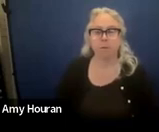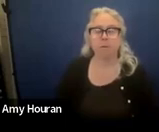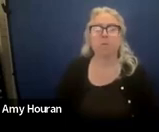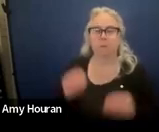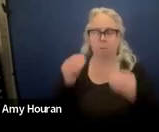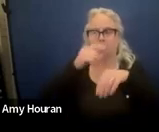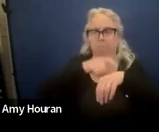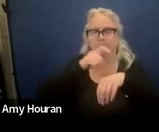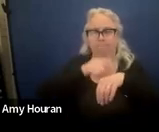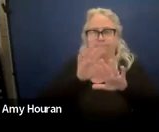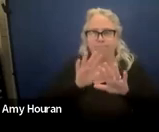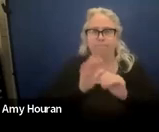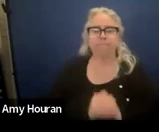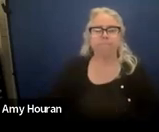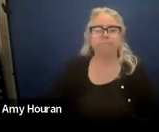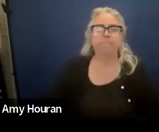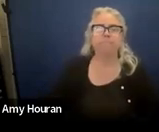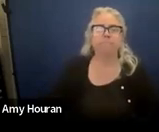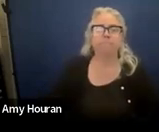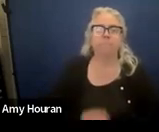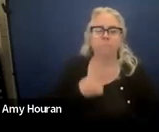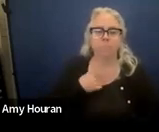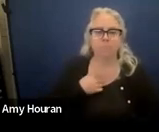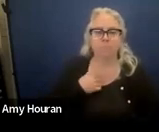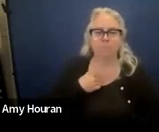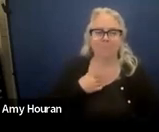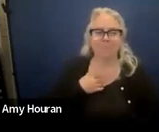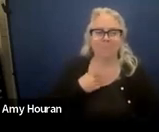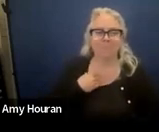better about a little bit of wait time